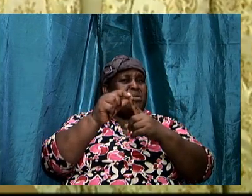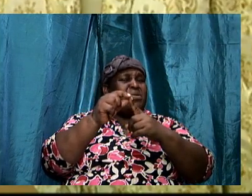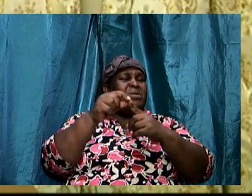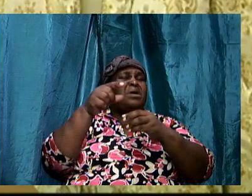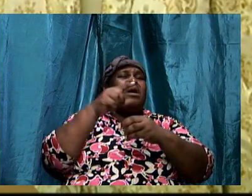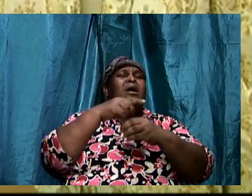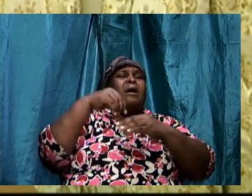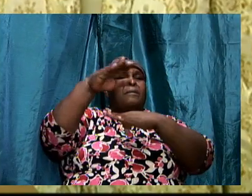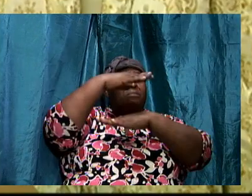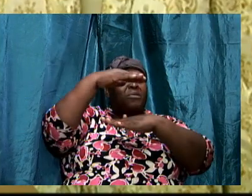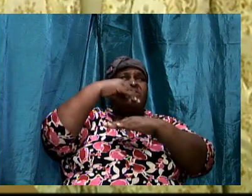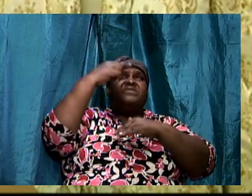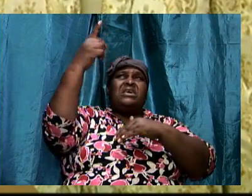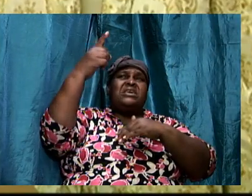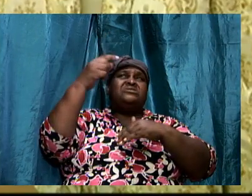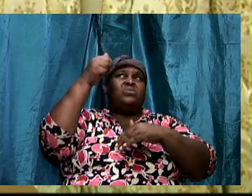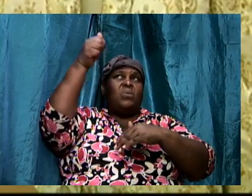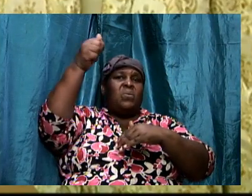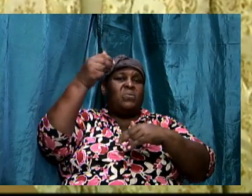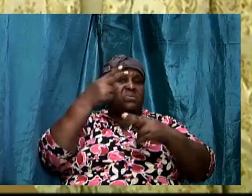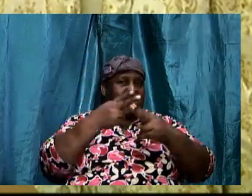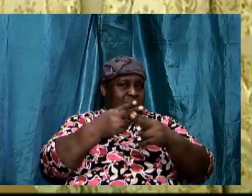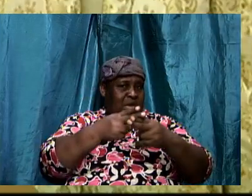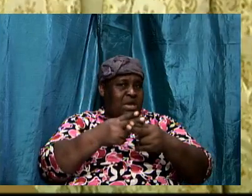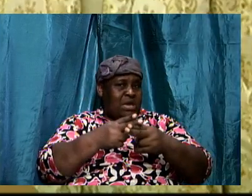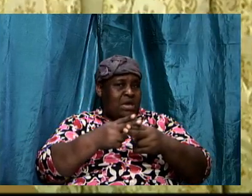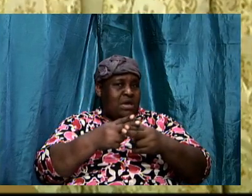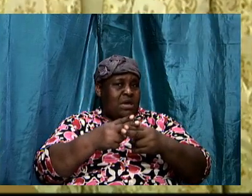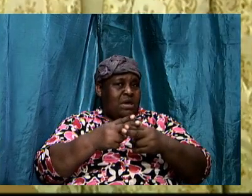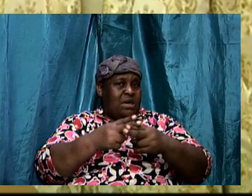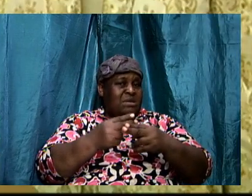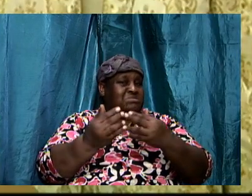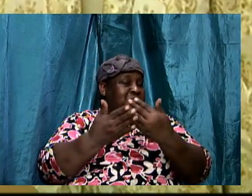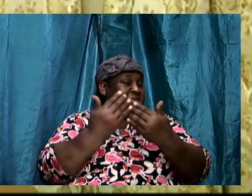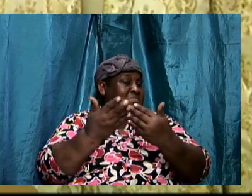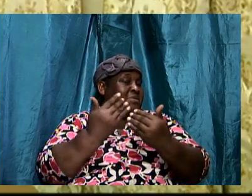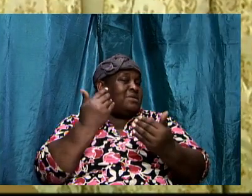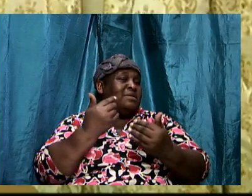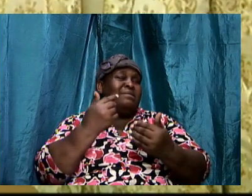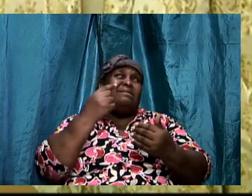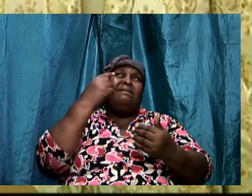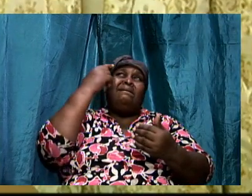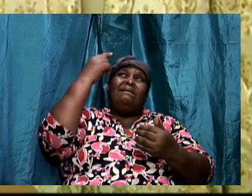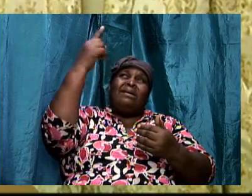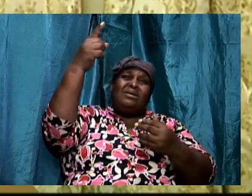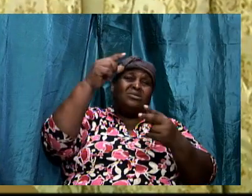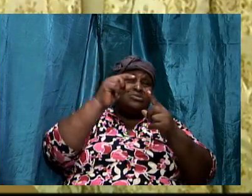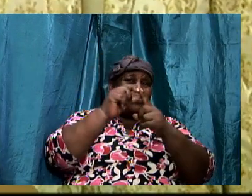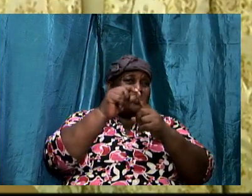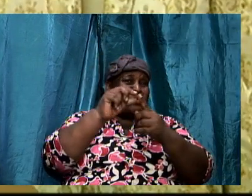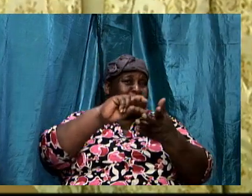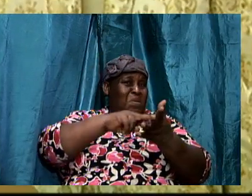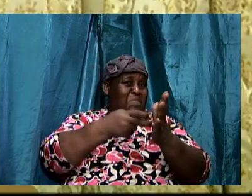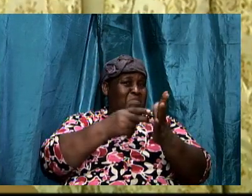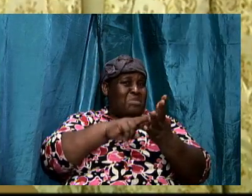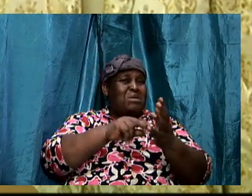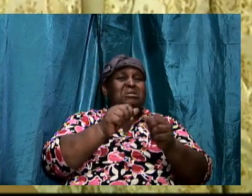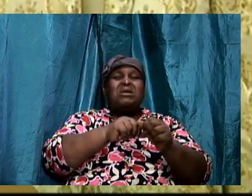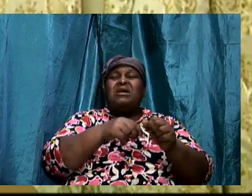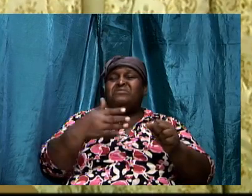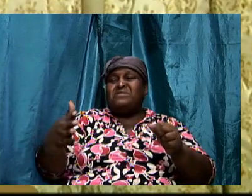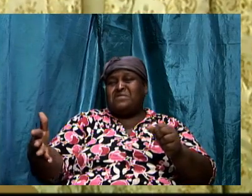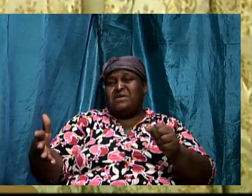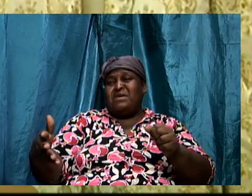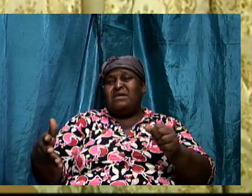very name. And this is simply because His Word means everything. His words depict who He